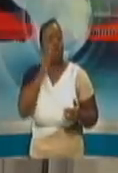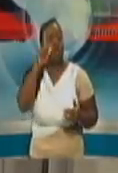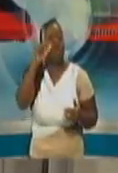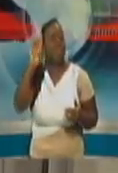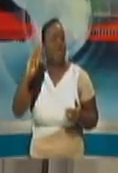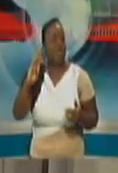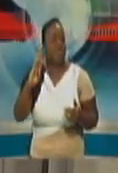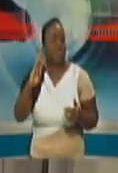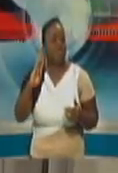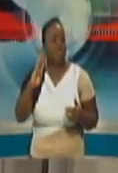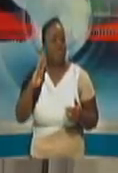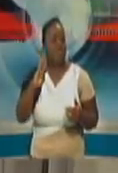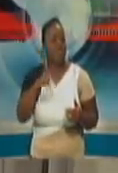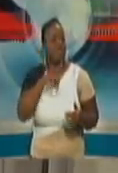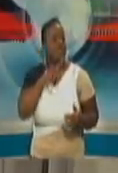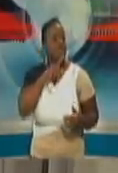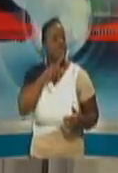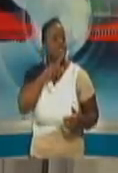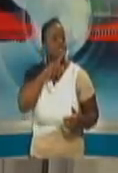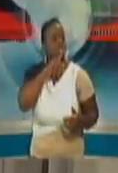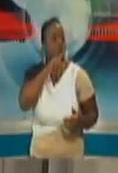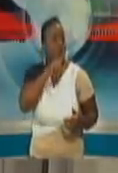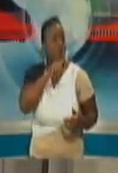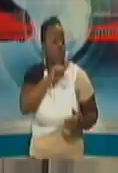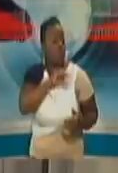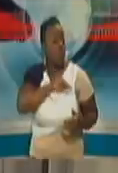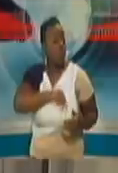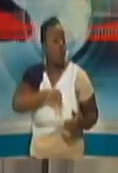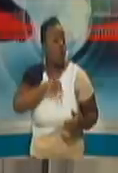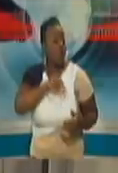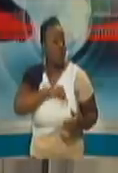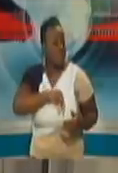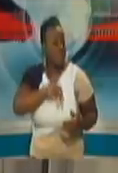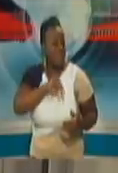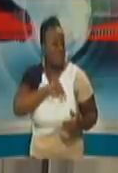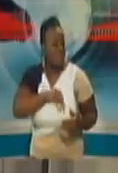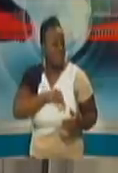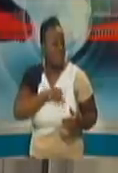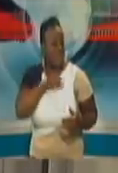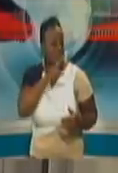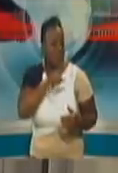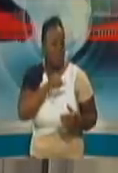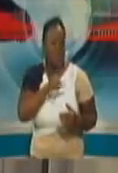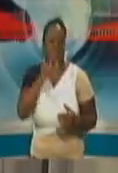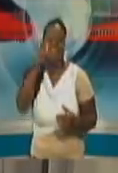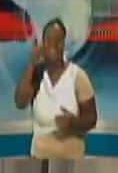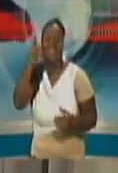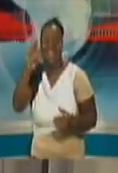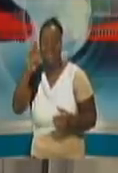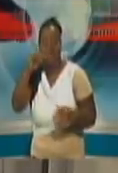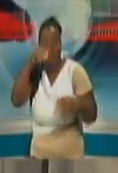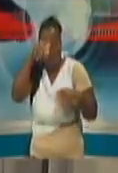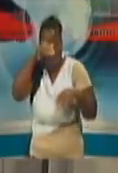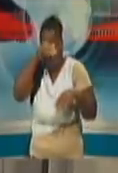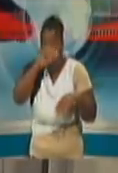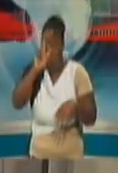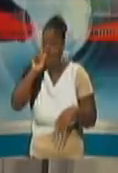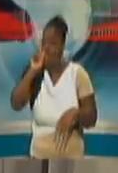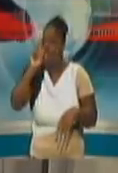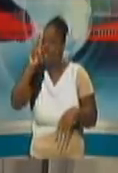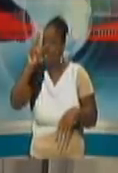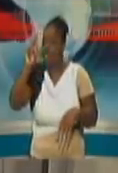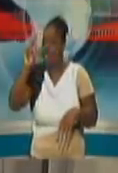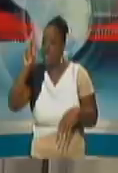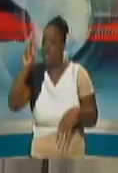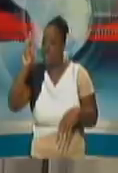quality assured and let me just say the lab that we did at UV, the virology lab had to go through the